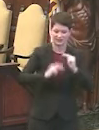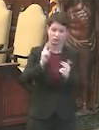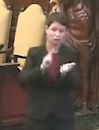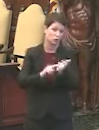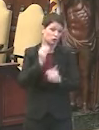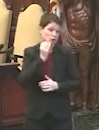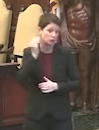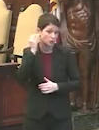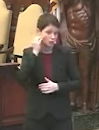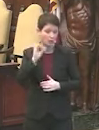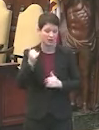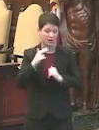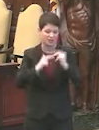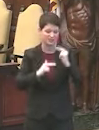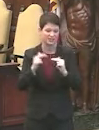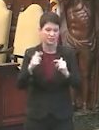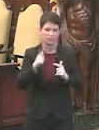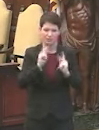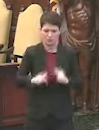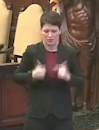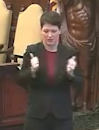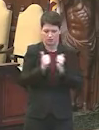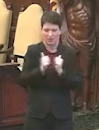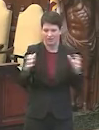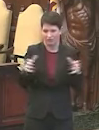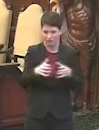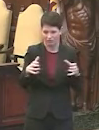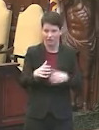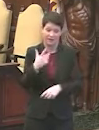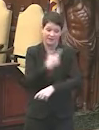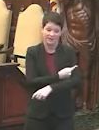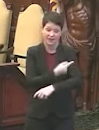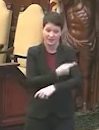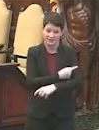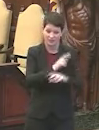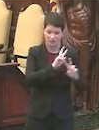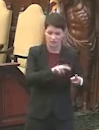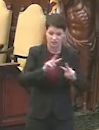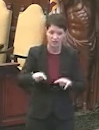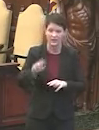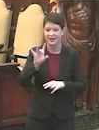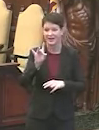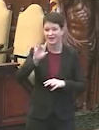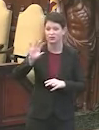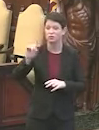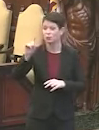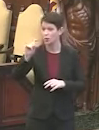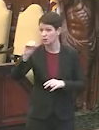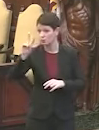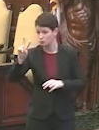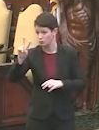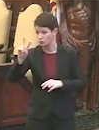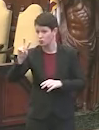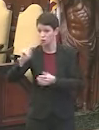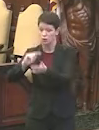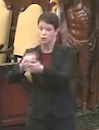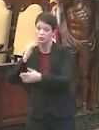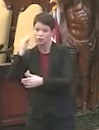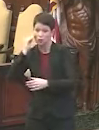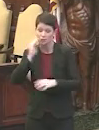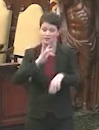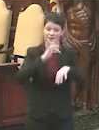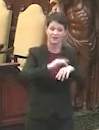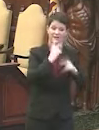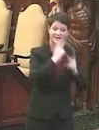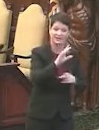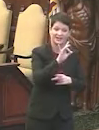our nursing homes and other facilities like that. Vaccination teams have now visited 89 out of 102 nursing homes,